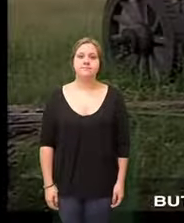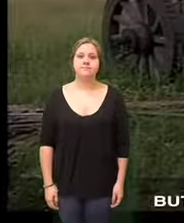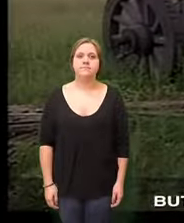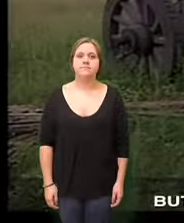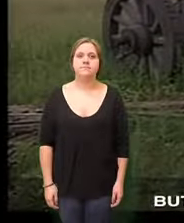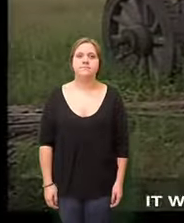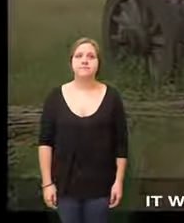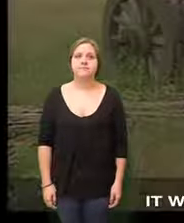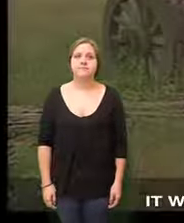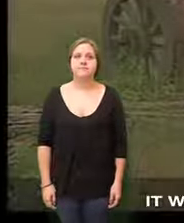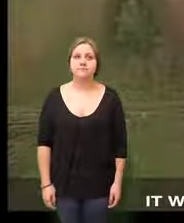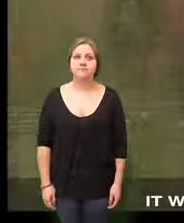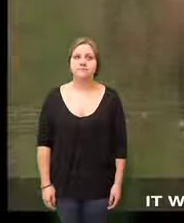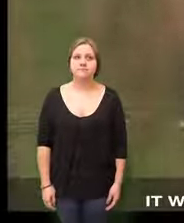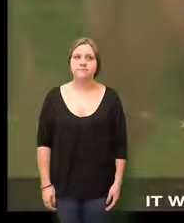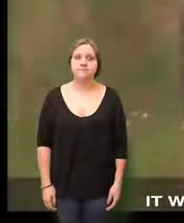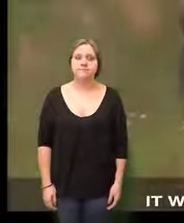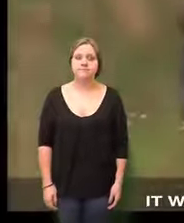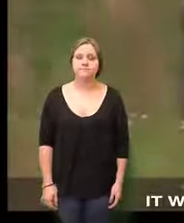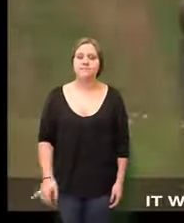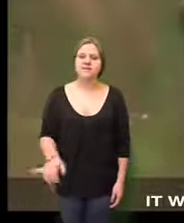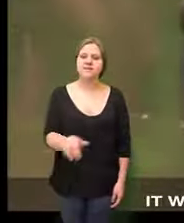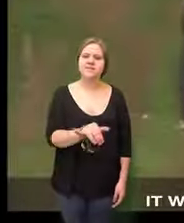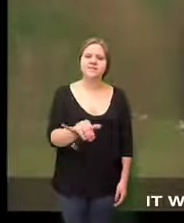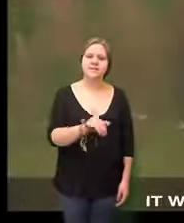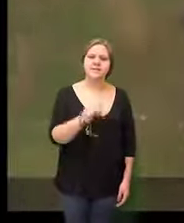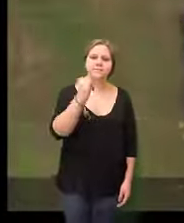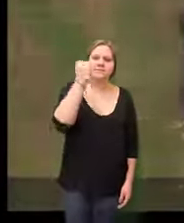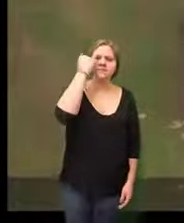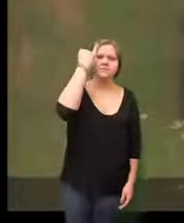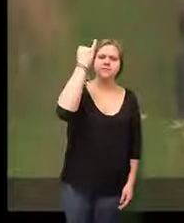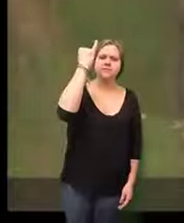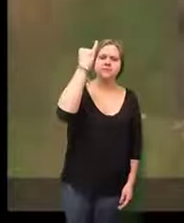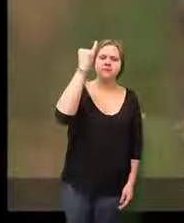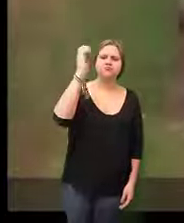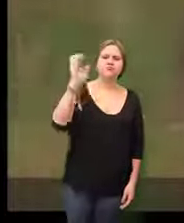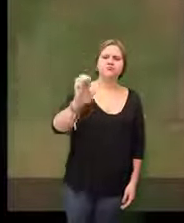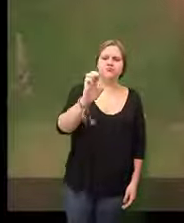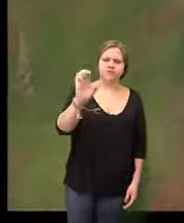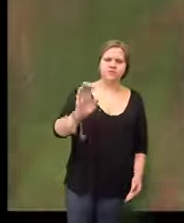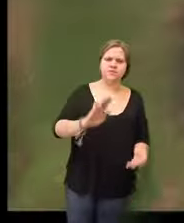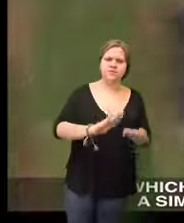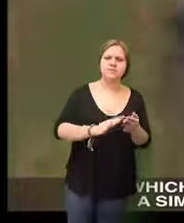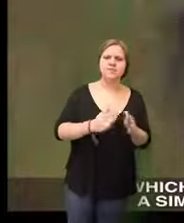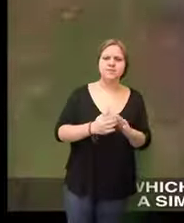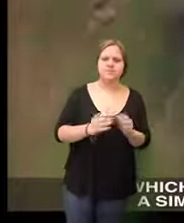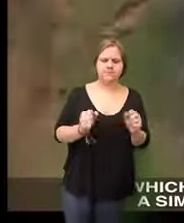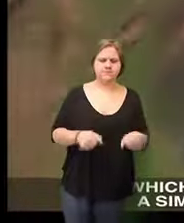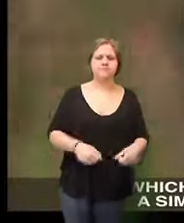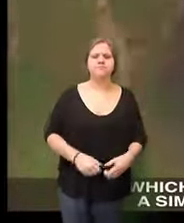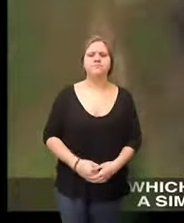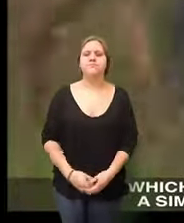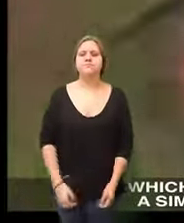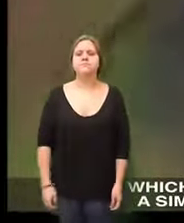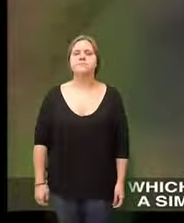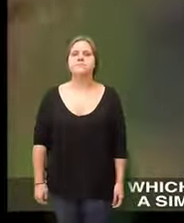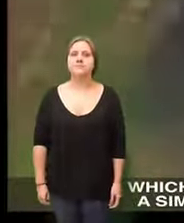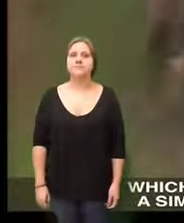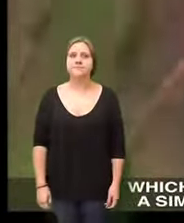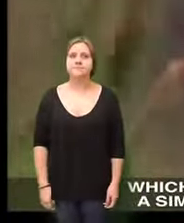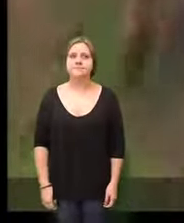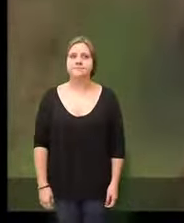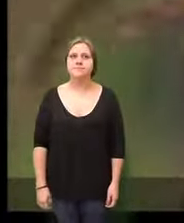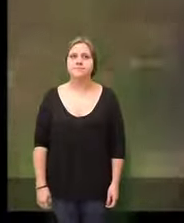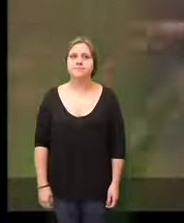not be united it was not all that different from the present European community which is trying to put together a similar